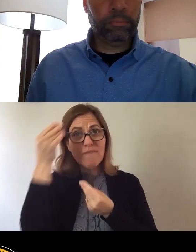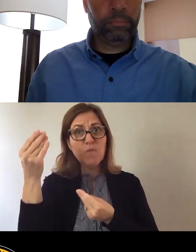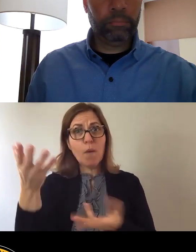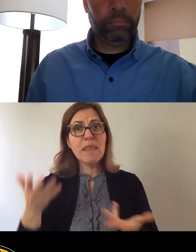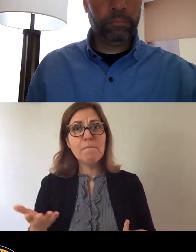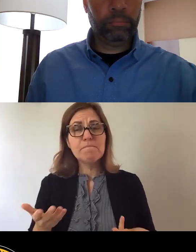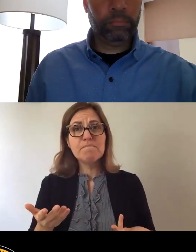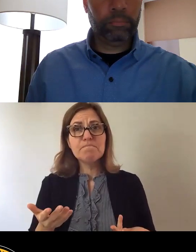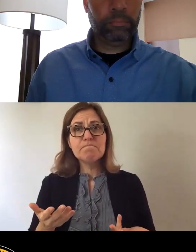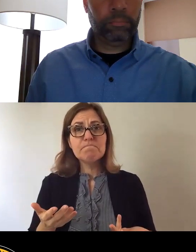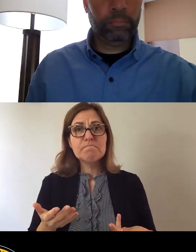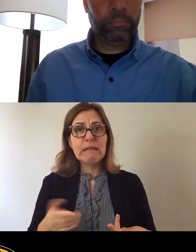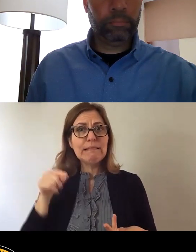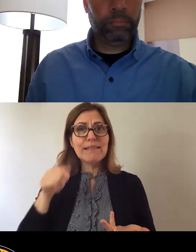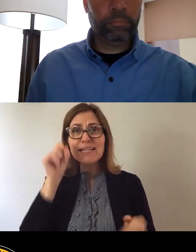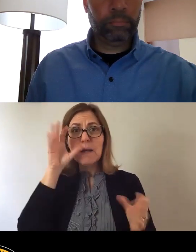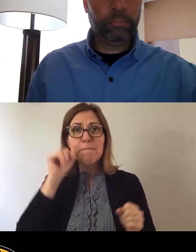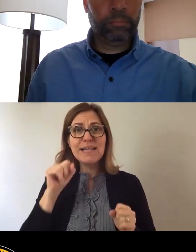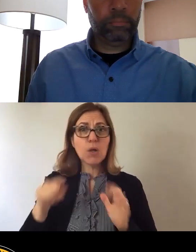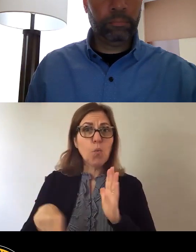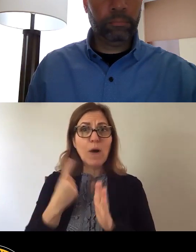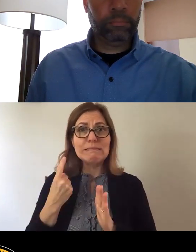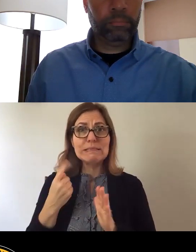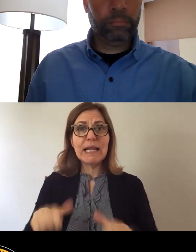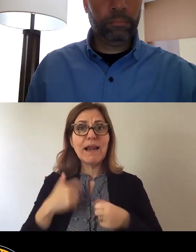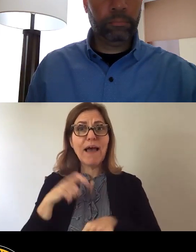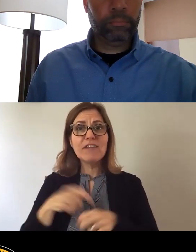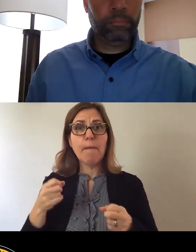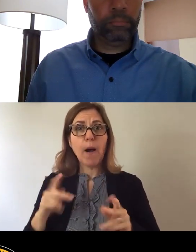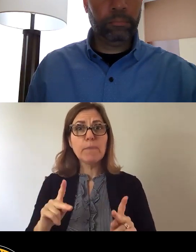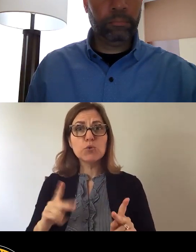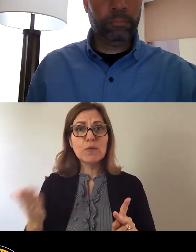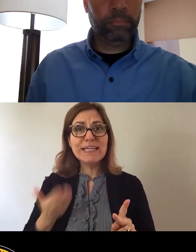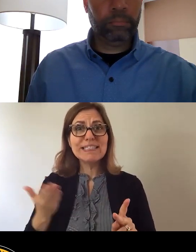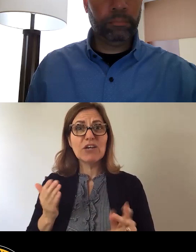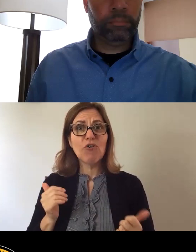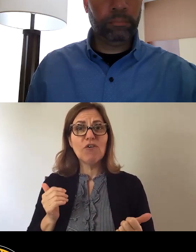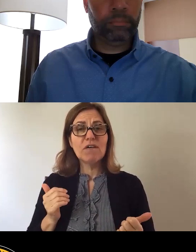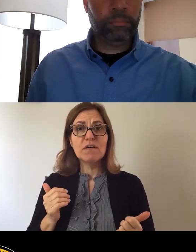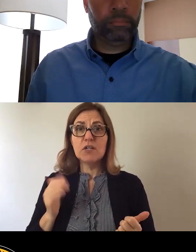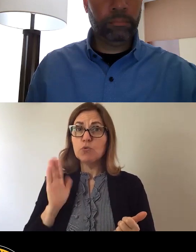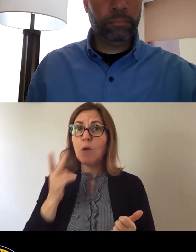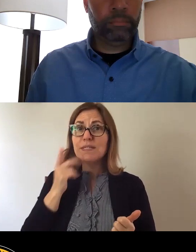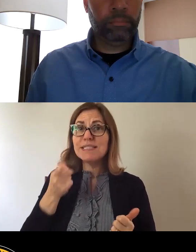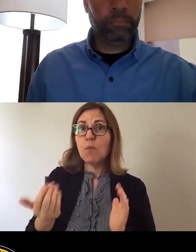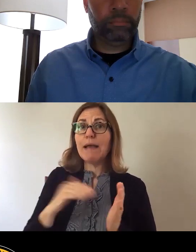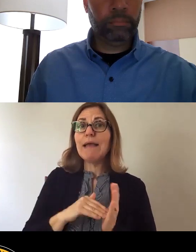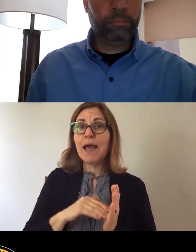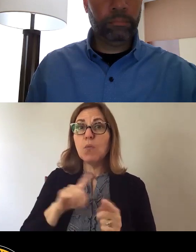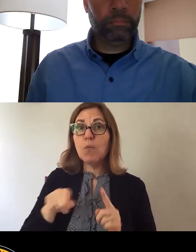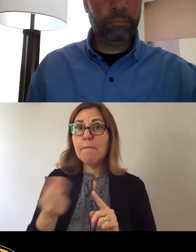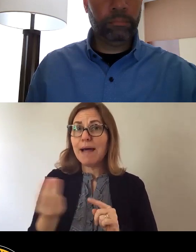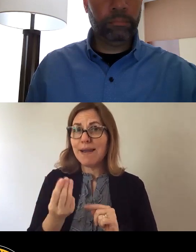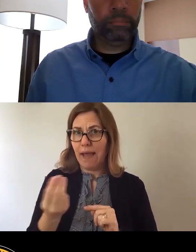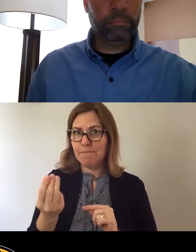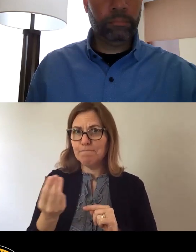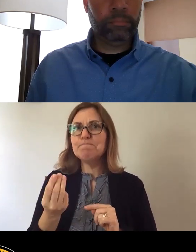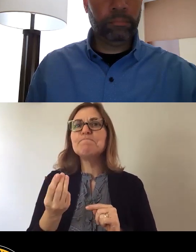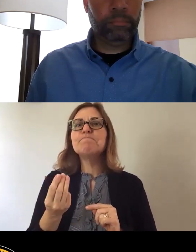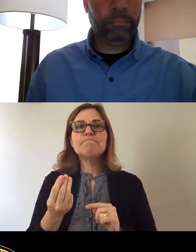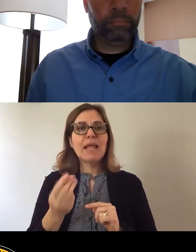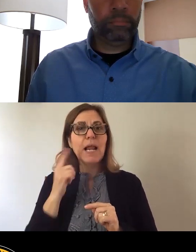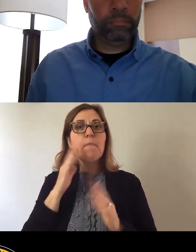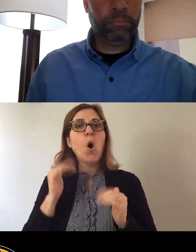amazing once in a lifetime opportunity is here. So I will see you again on Monday. I hope that was more positive.